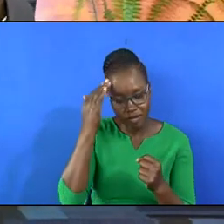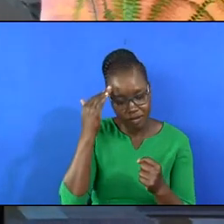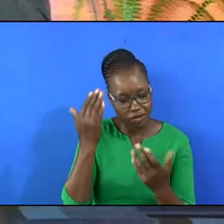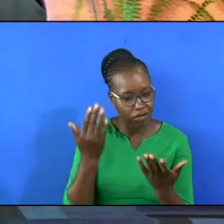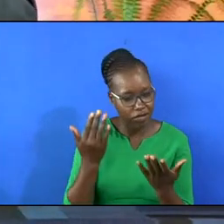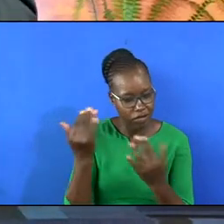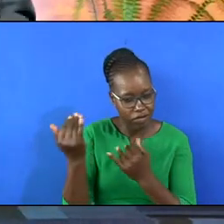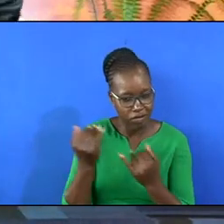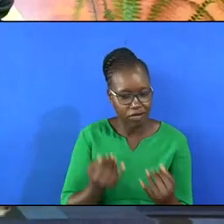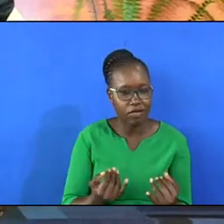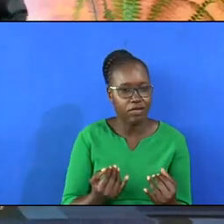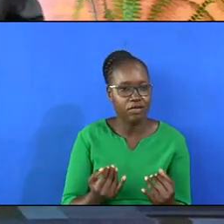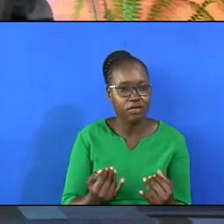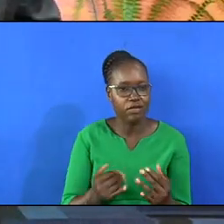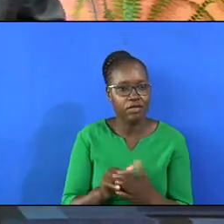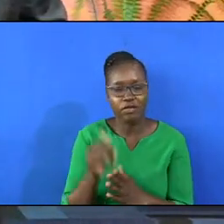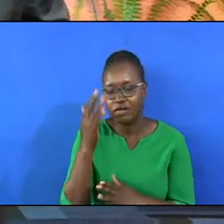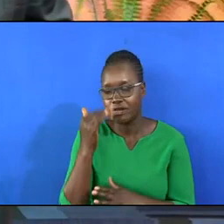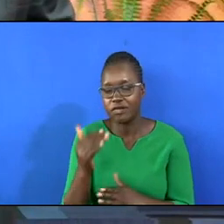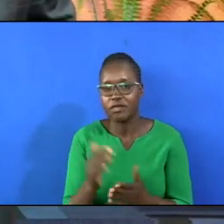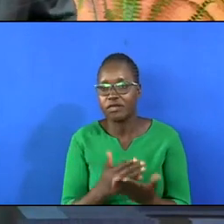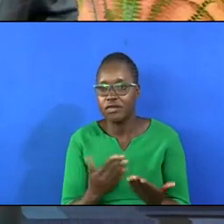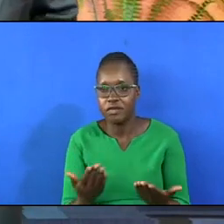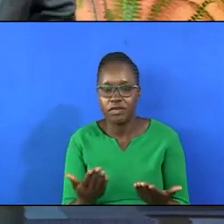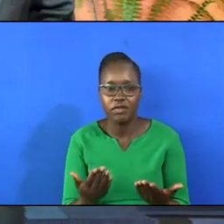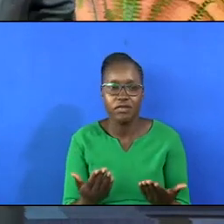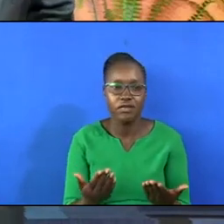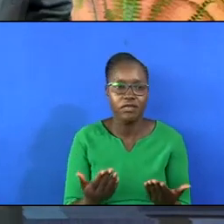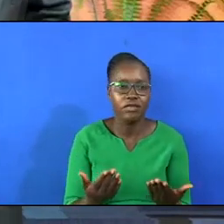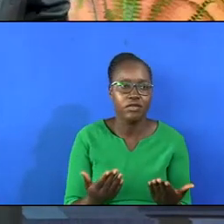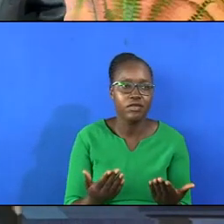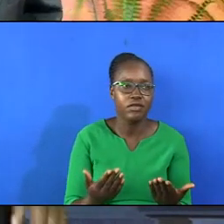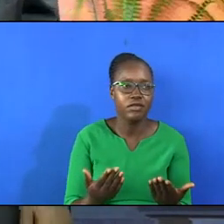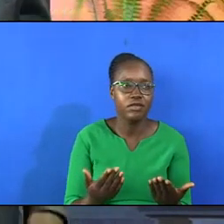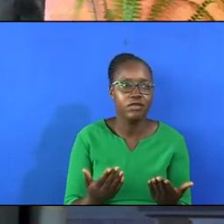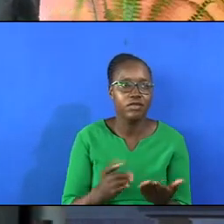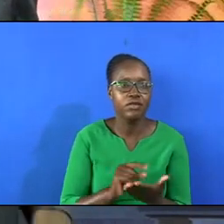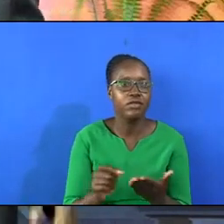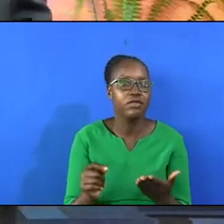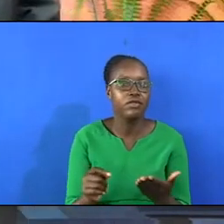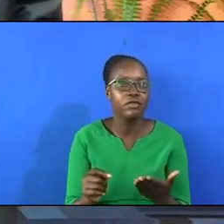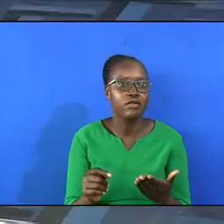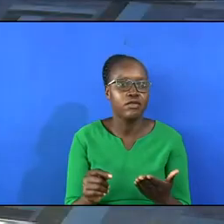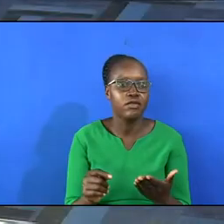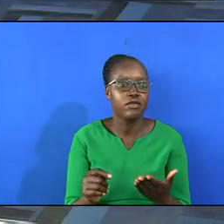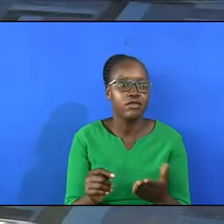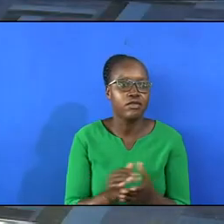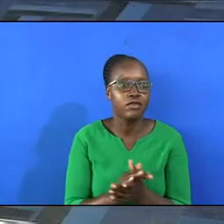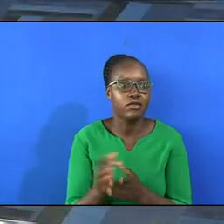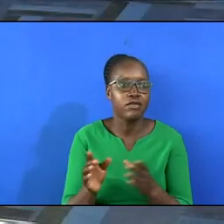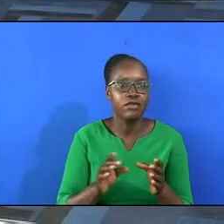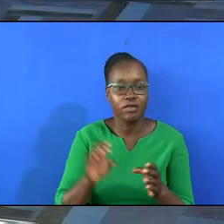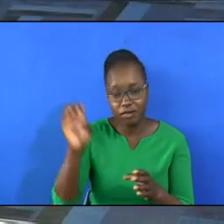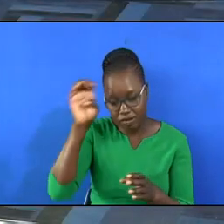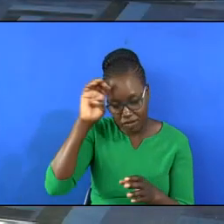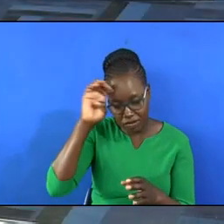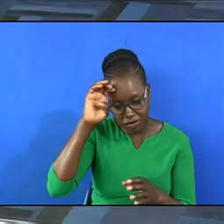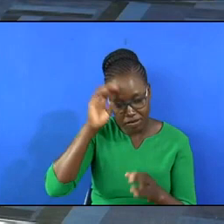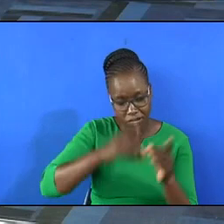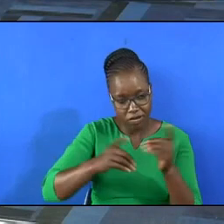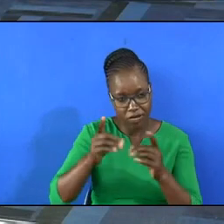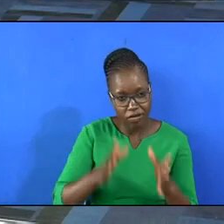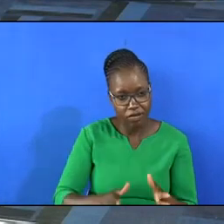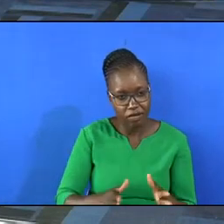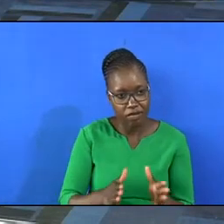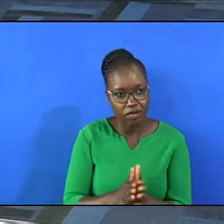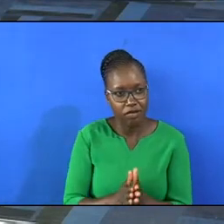It has been introduced. That's why W. W. Prescott he was an education director and I want